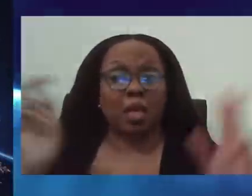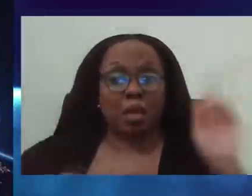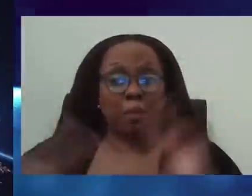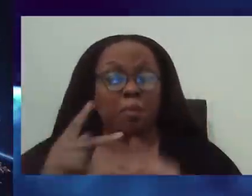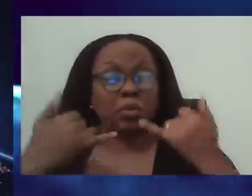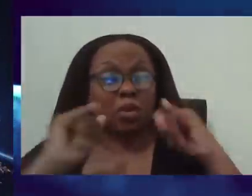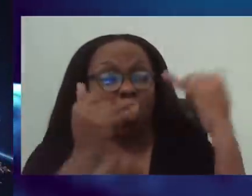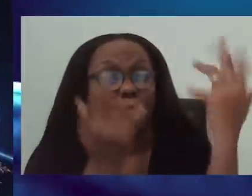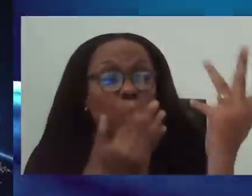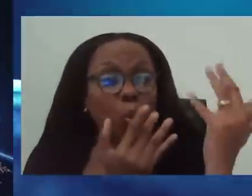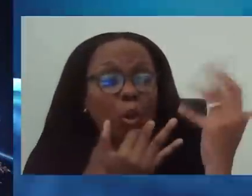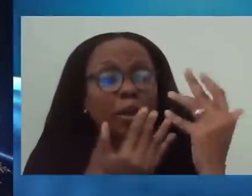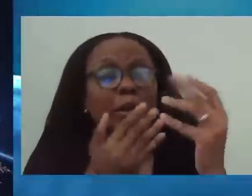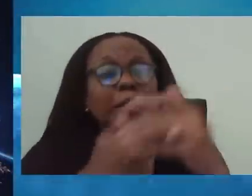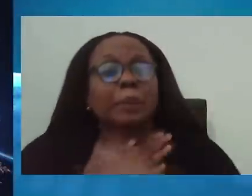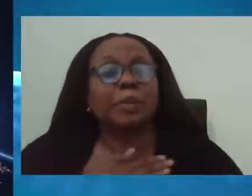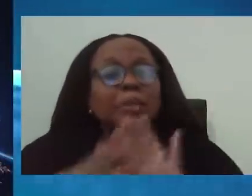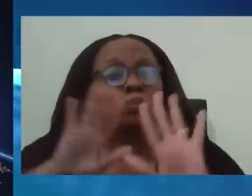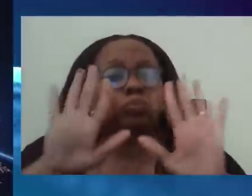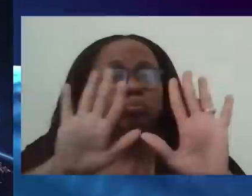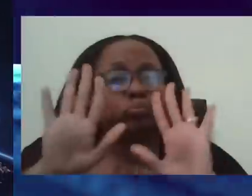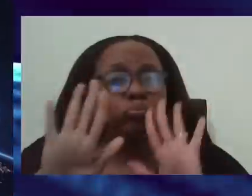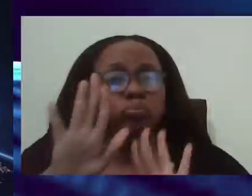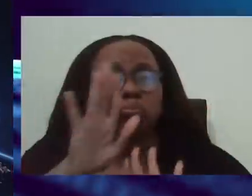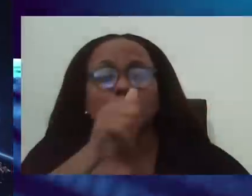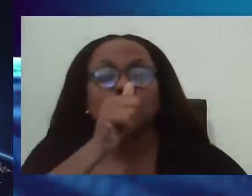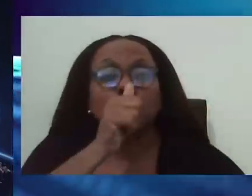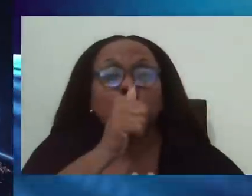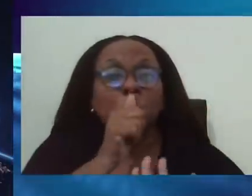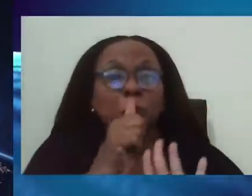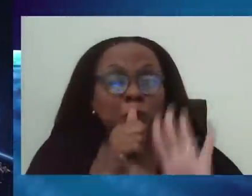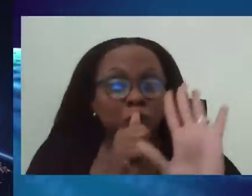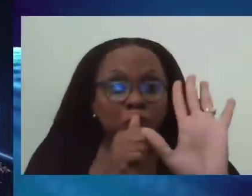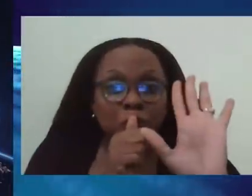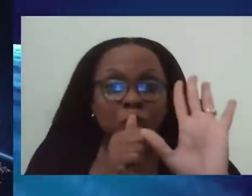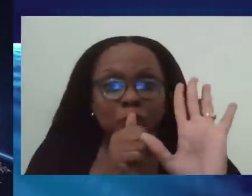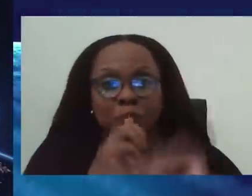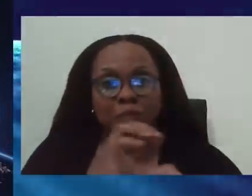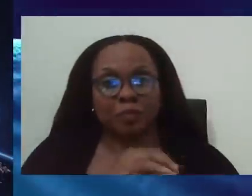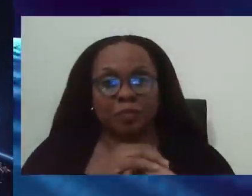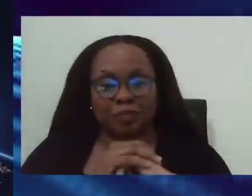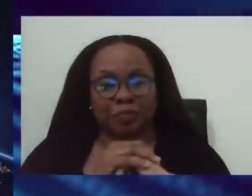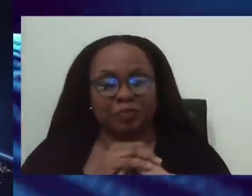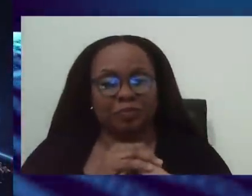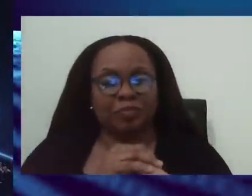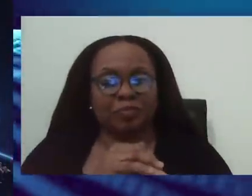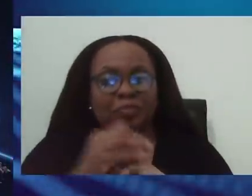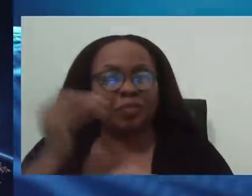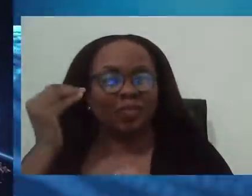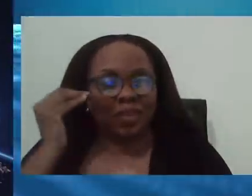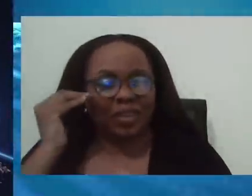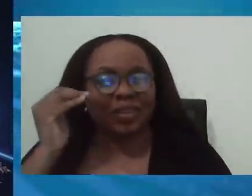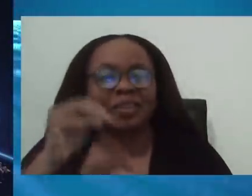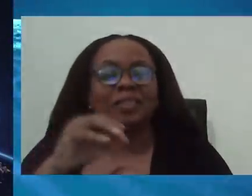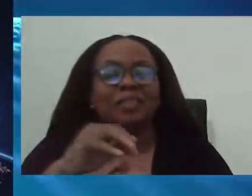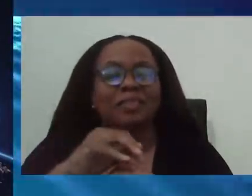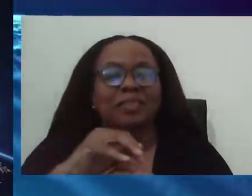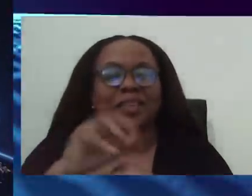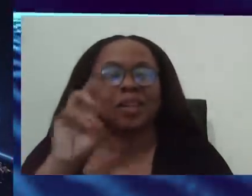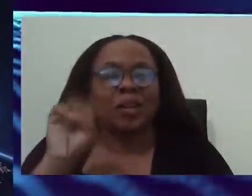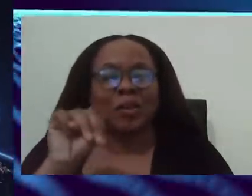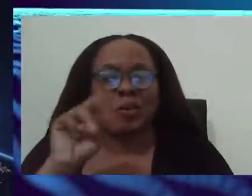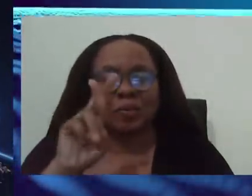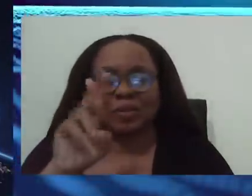ask that you continue to be patient with us, but you will get someone to reach out to you. But I do know, um, Mr. Ellis has been passing on those